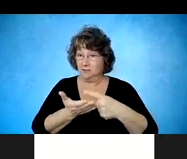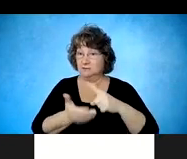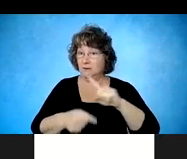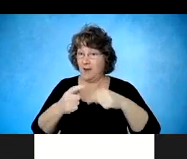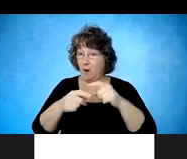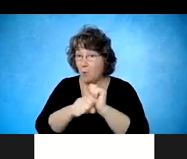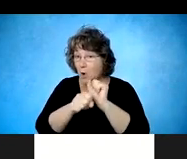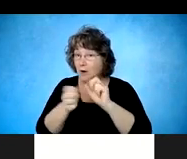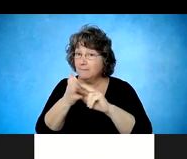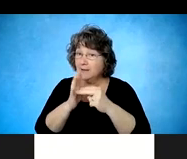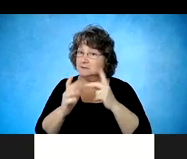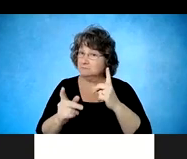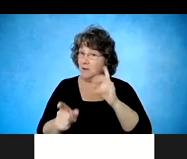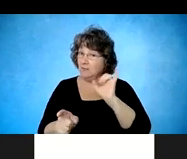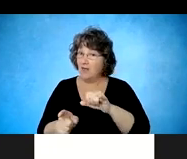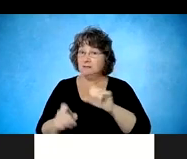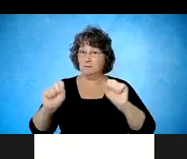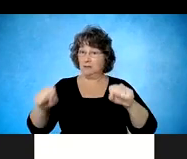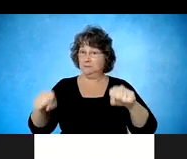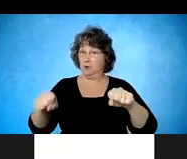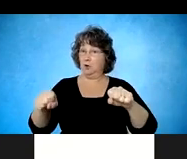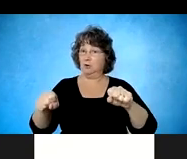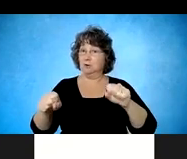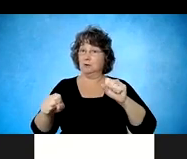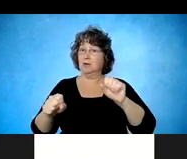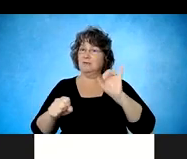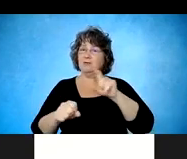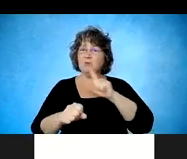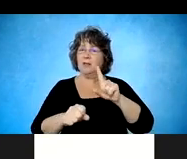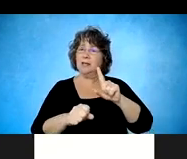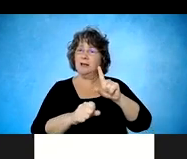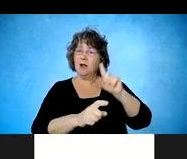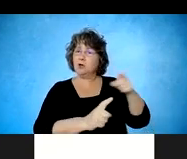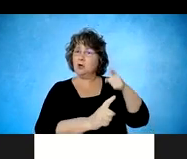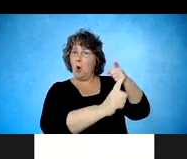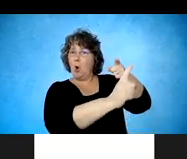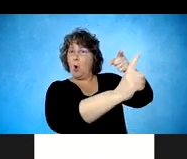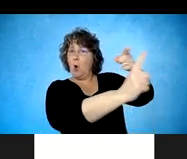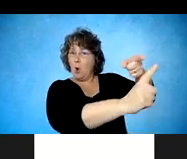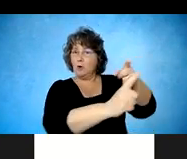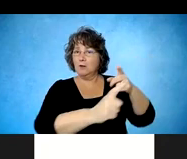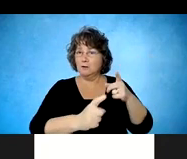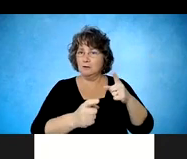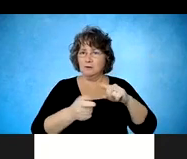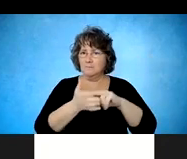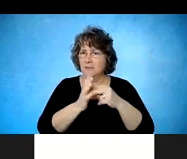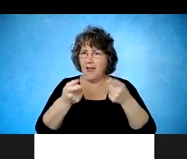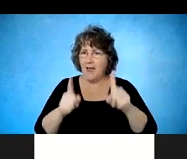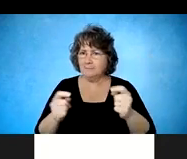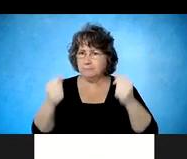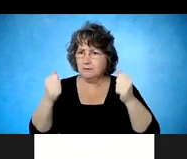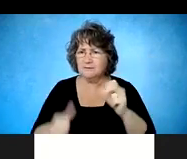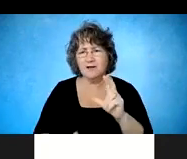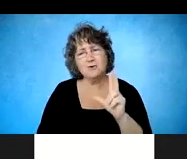as a long term goal, but we have to break that long term goal down into many different components of service planning and coordination to